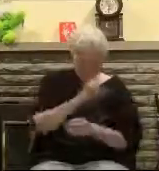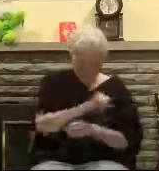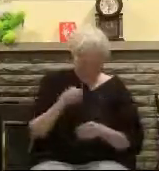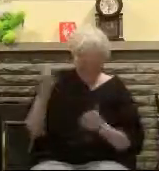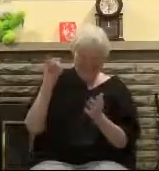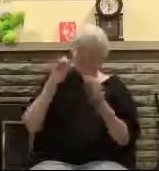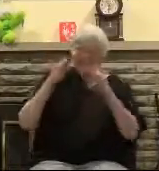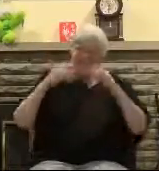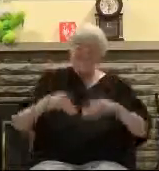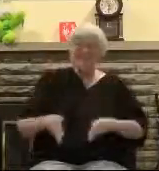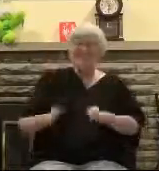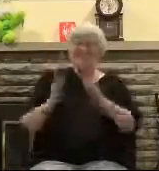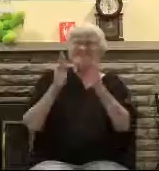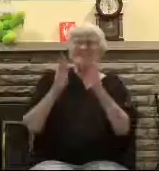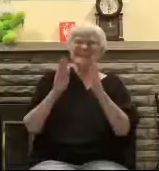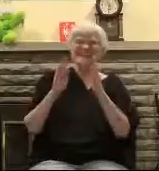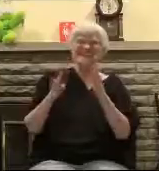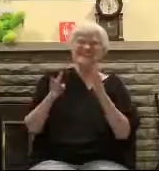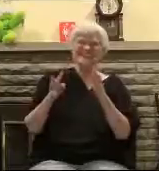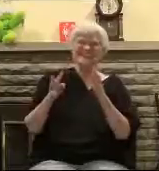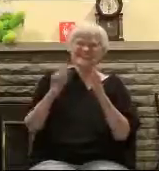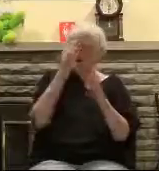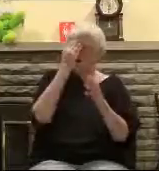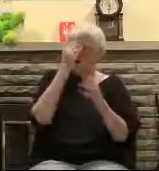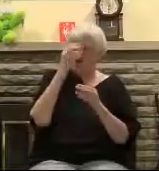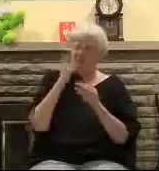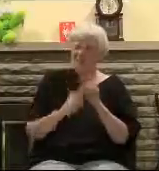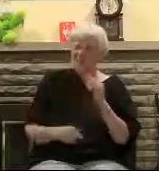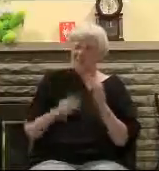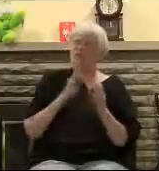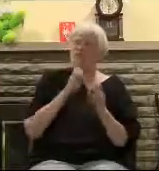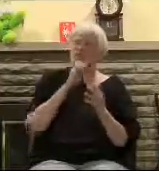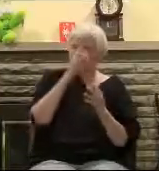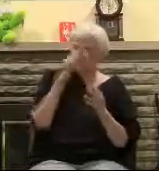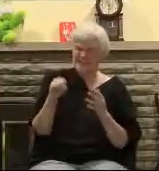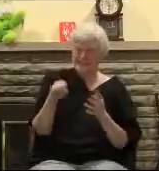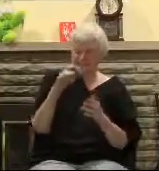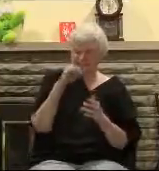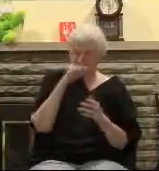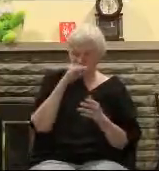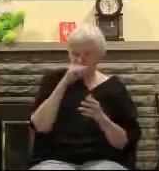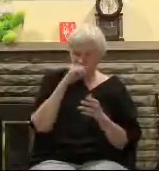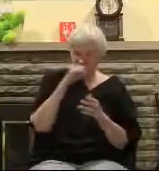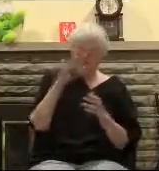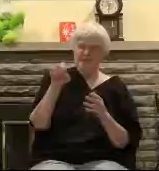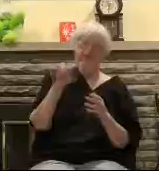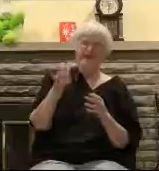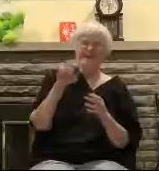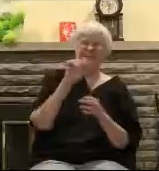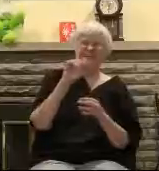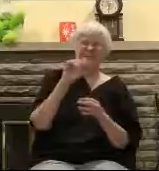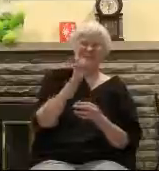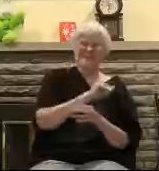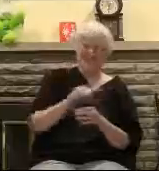Really So let's stick to the truth But you know when people do this stuff I don't major in it But if someone wants to know the